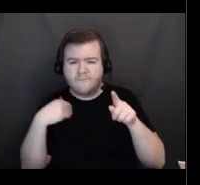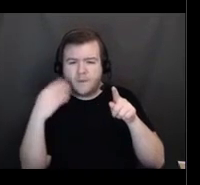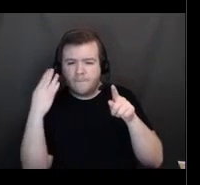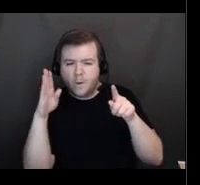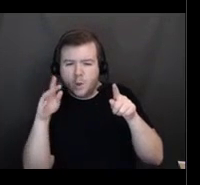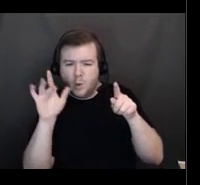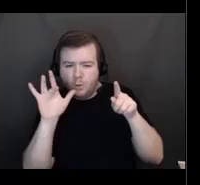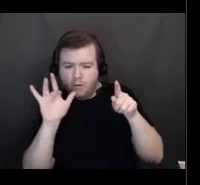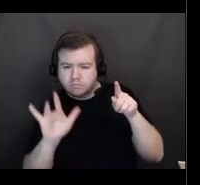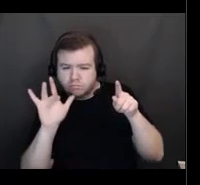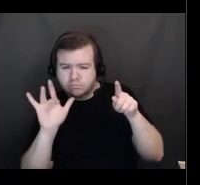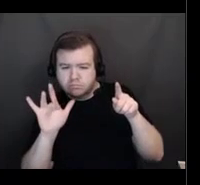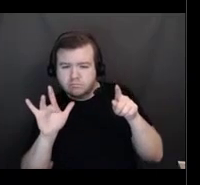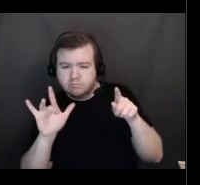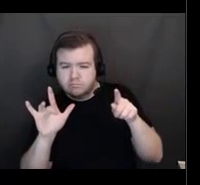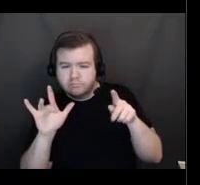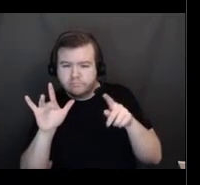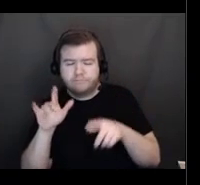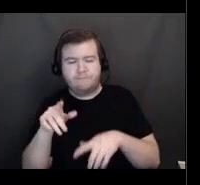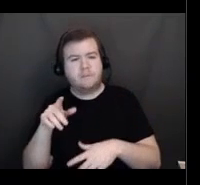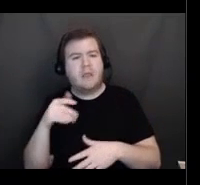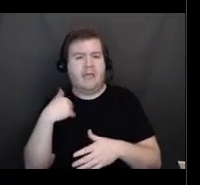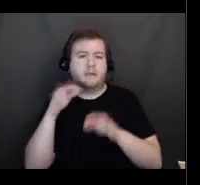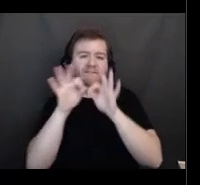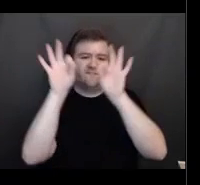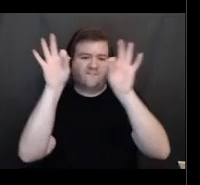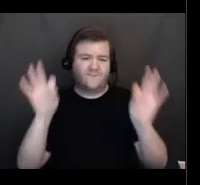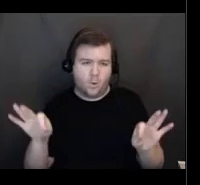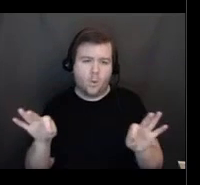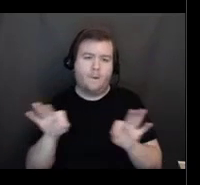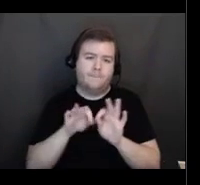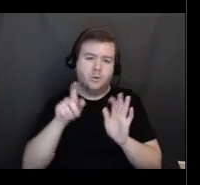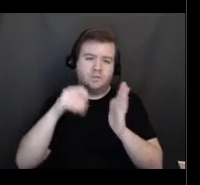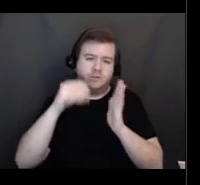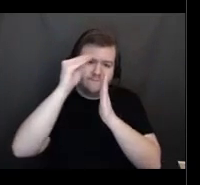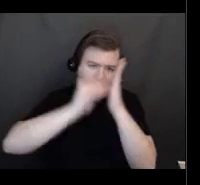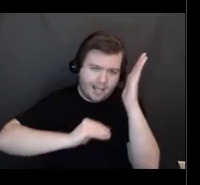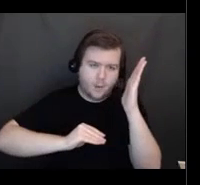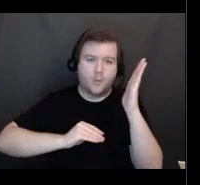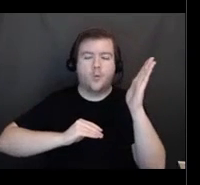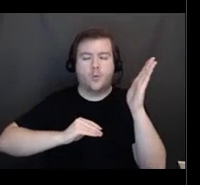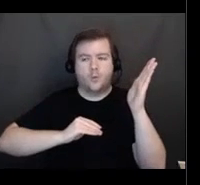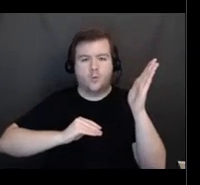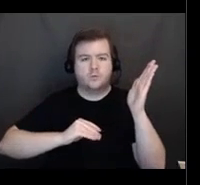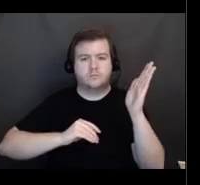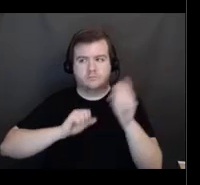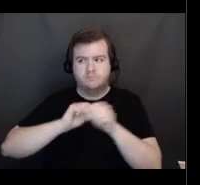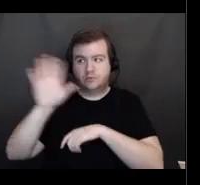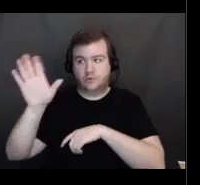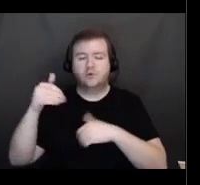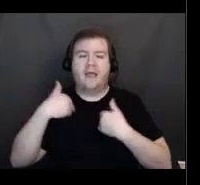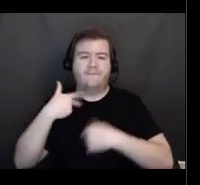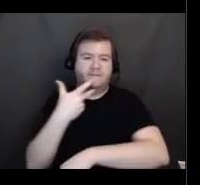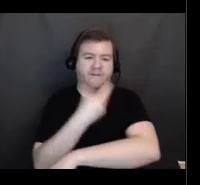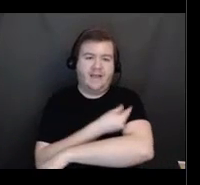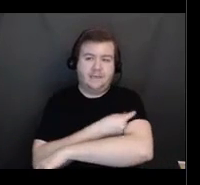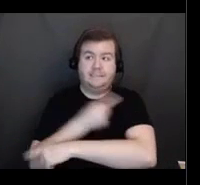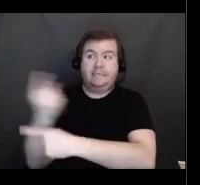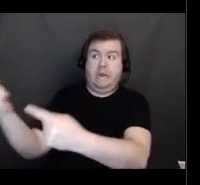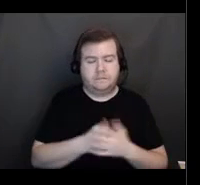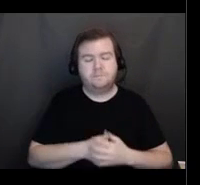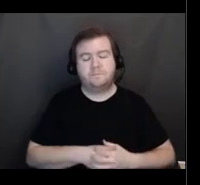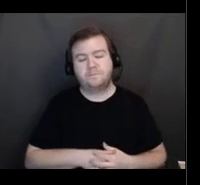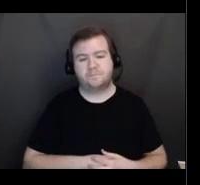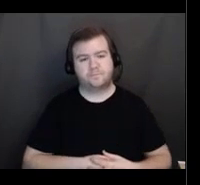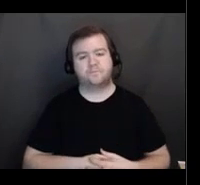the form that you need to fill out and, and get the vaccine delivered to you in your home.